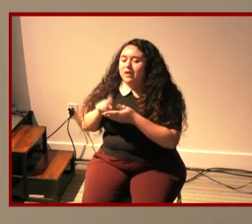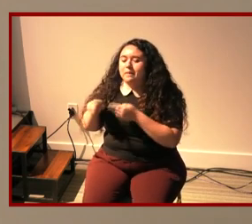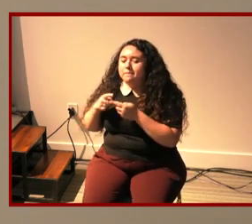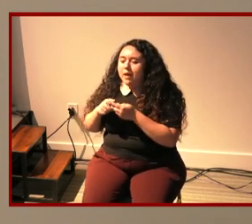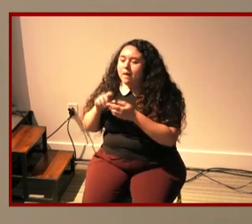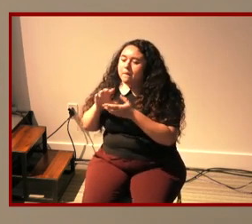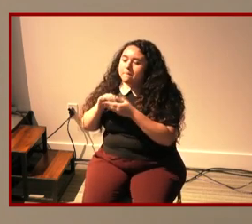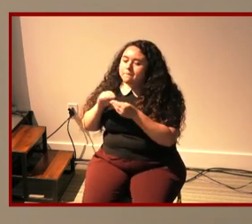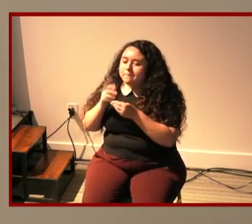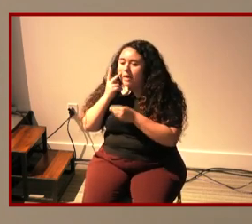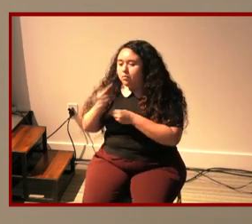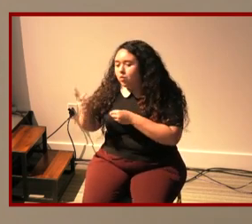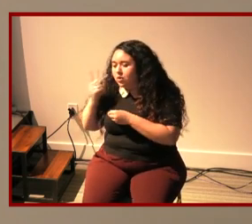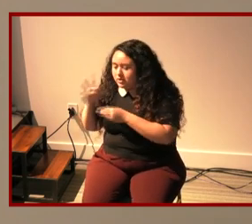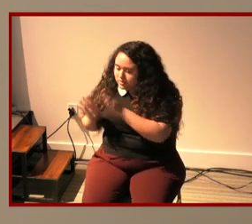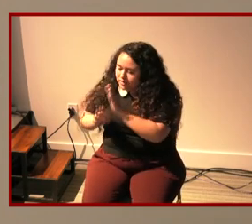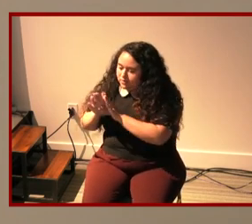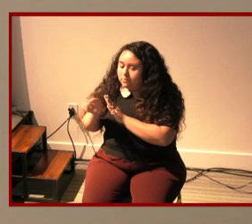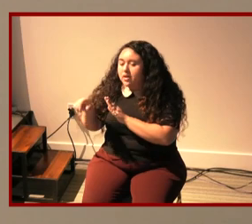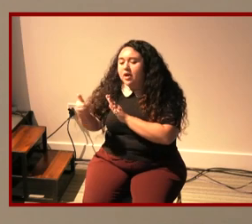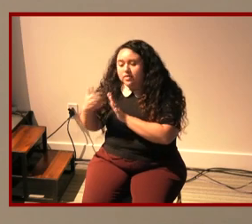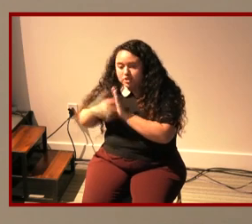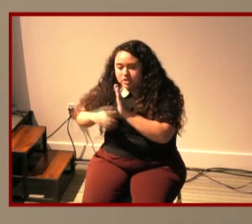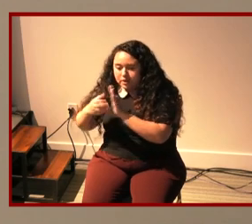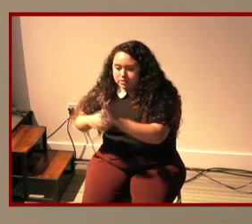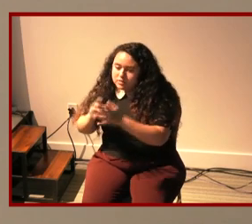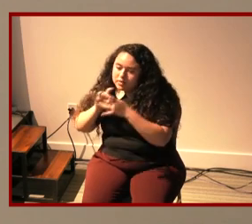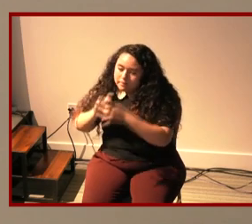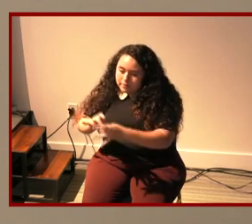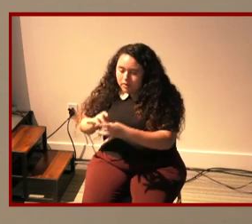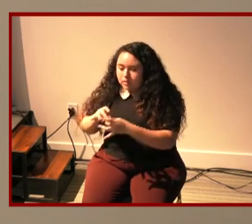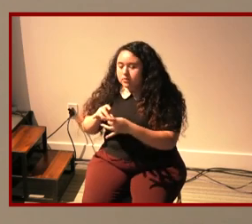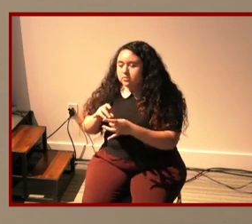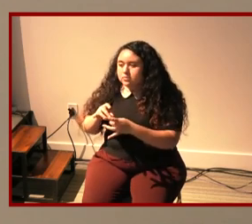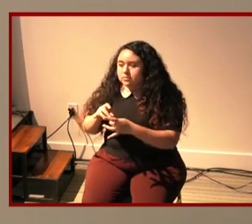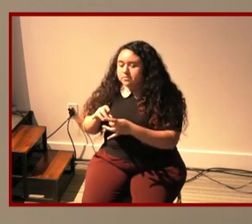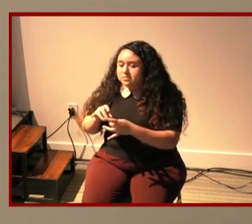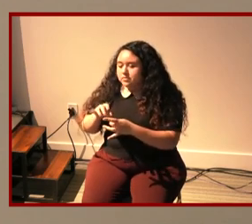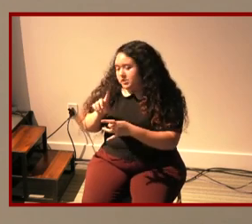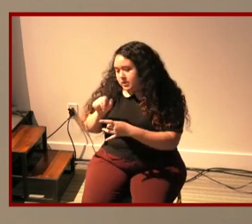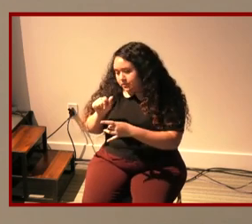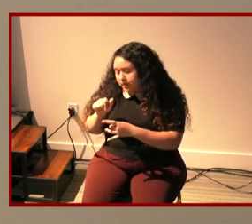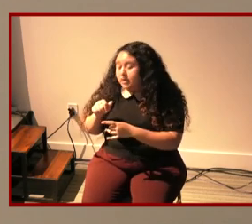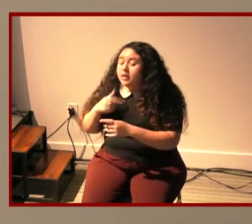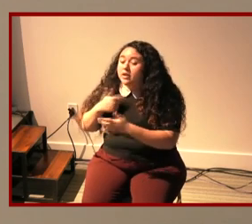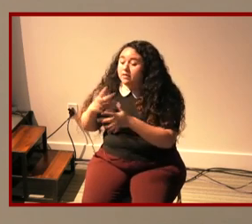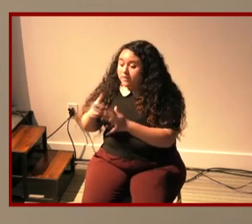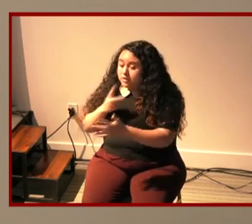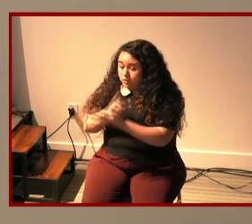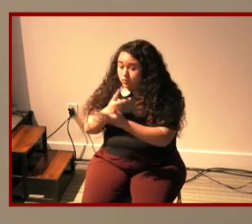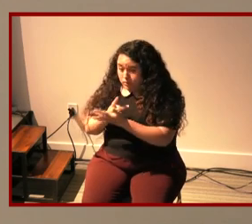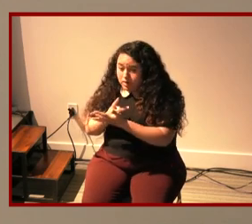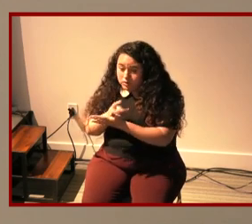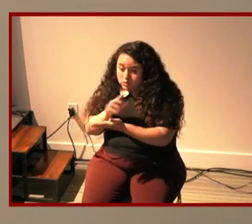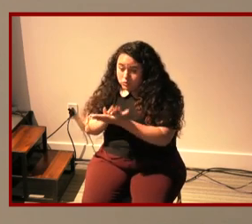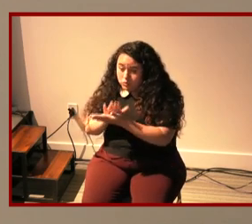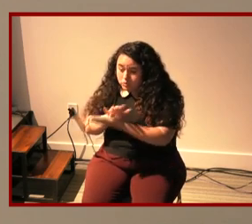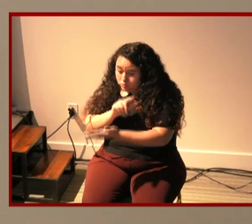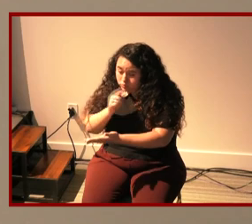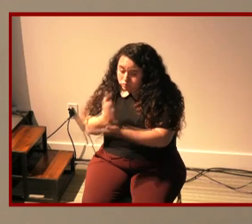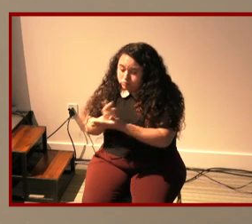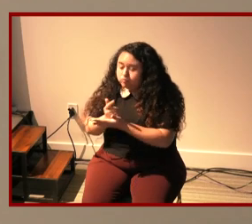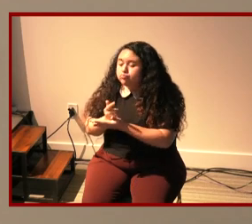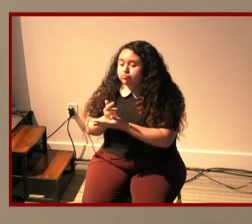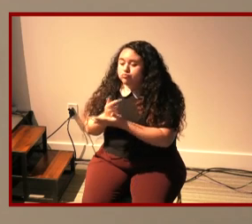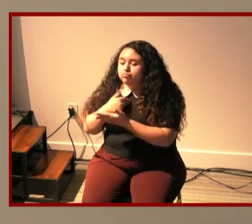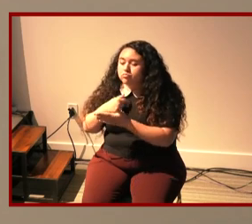able to develop um these other chapters around and and once i was out of graduate school i was able to um spend some time doing this